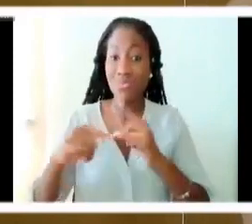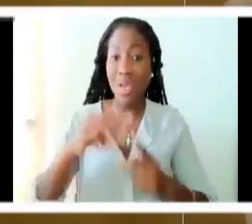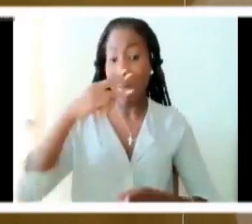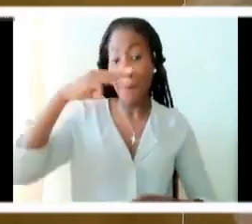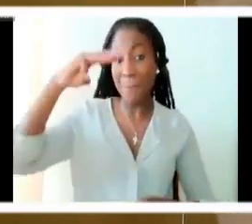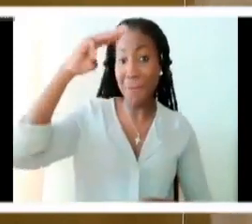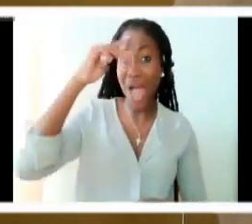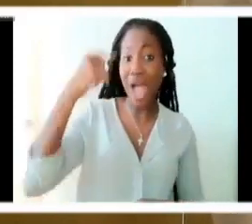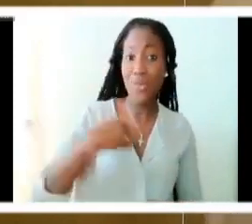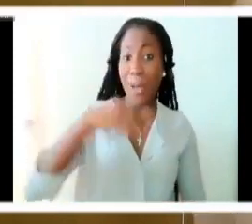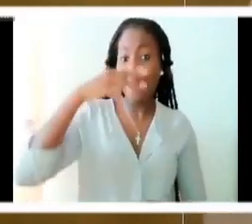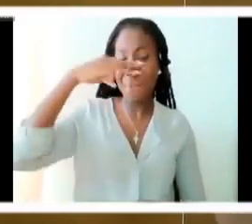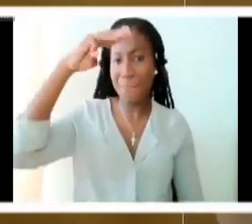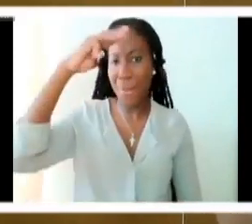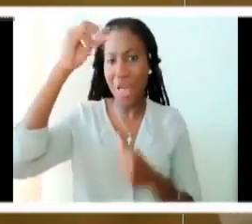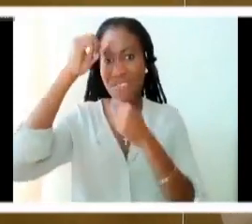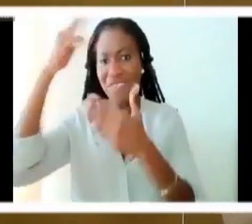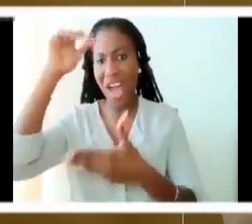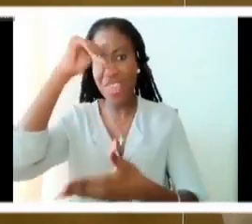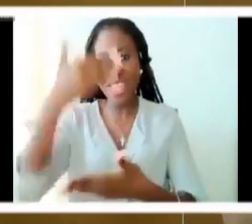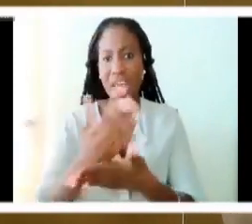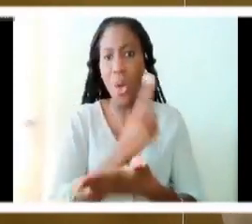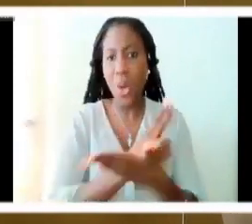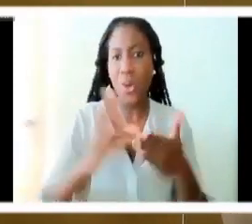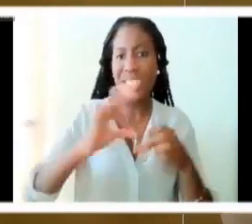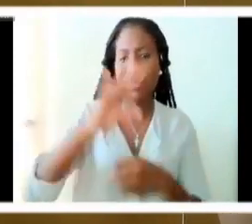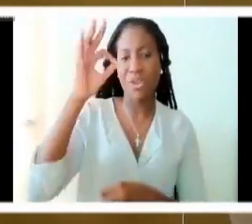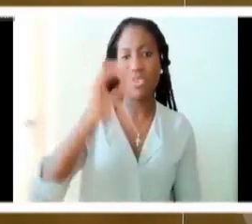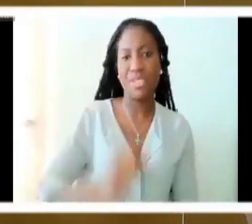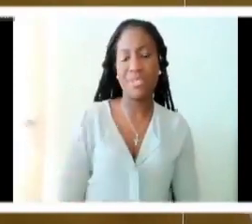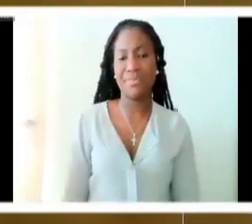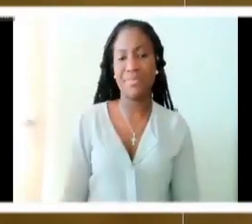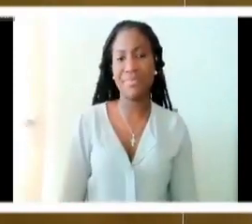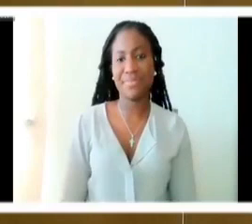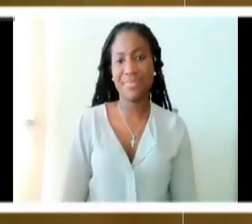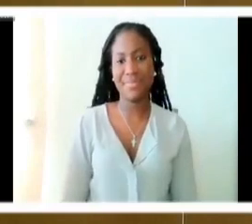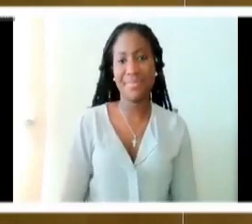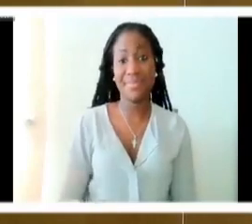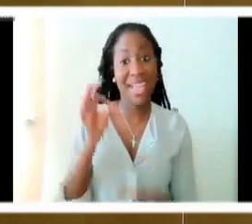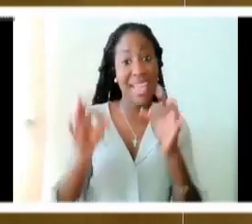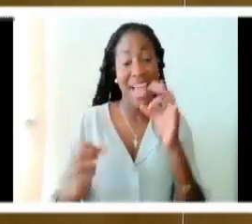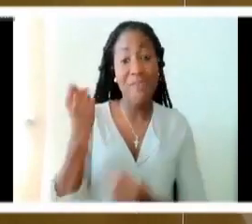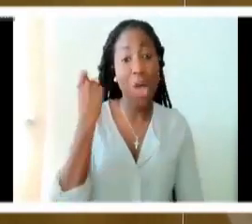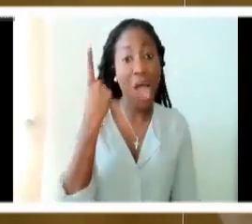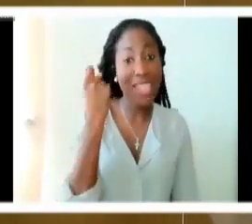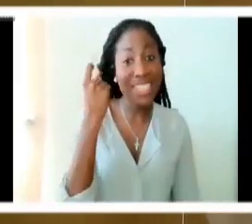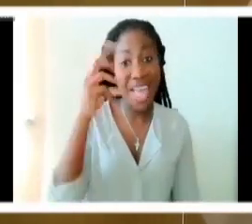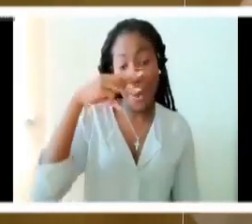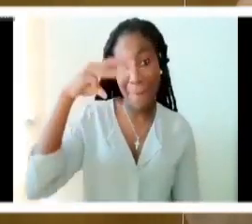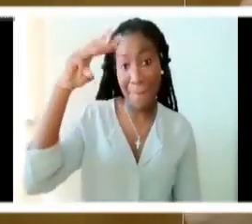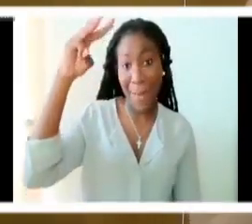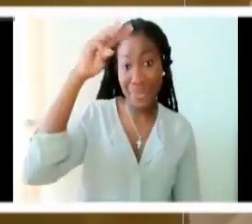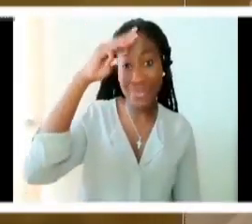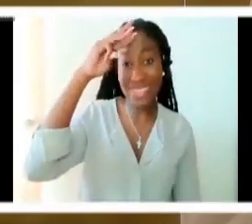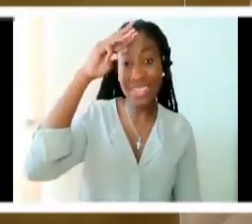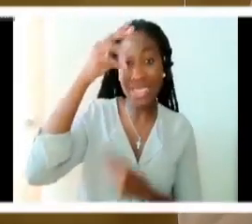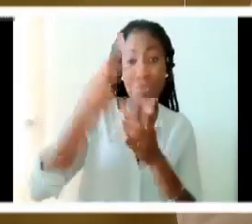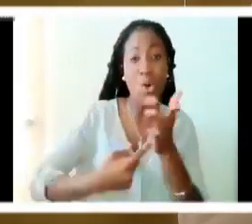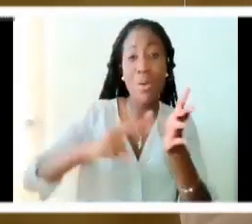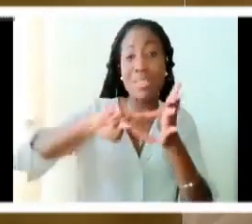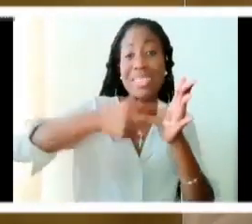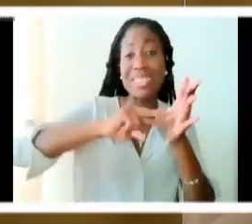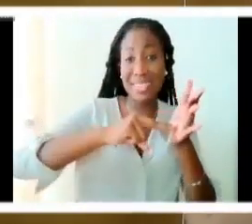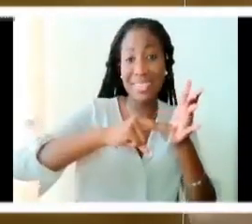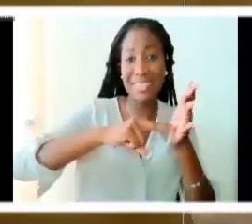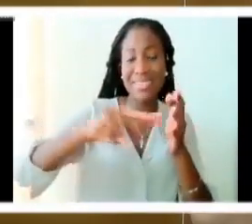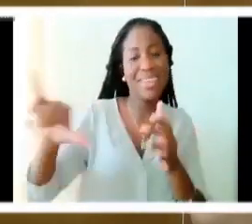the Father the Son and the Holy Spirit if we understand our baptismal call then we understand the Trinity